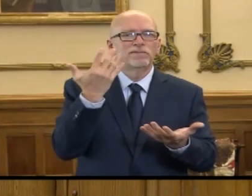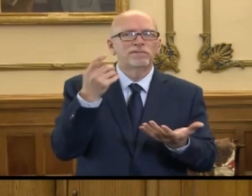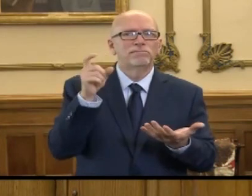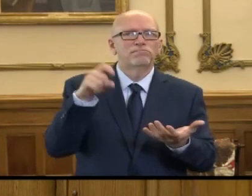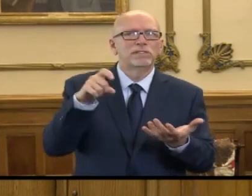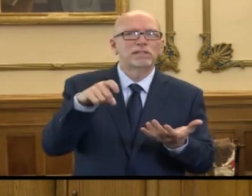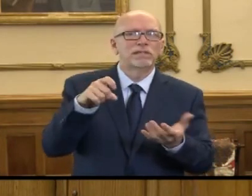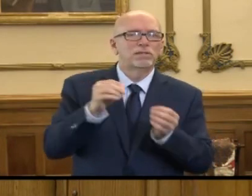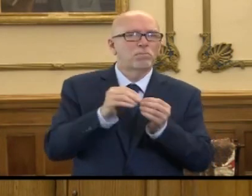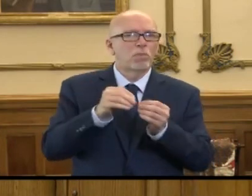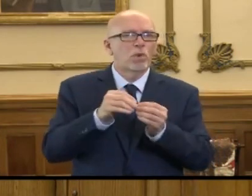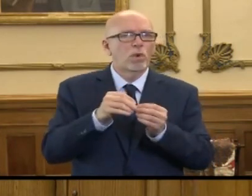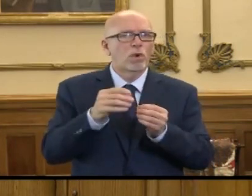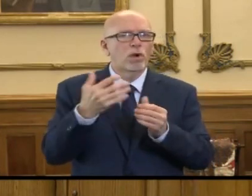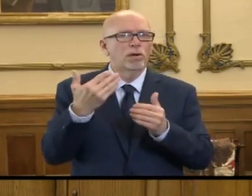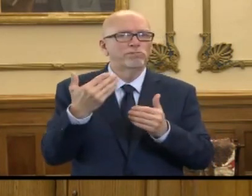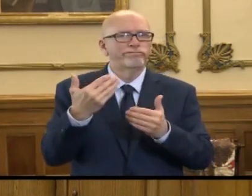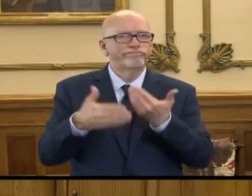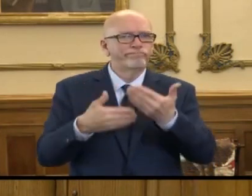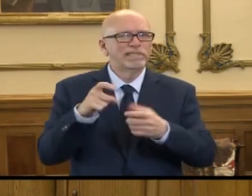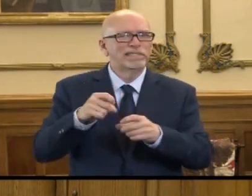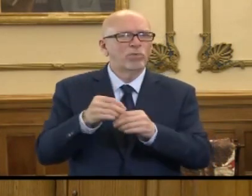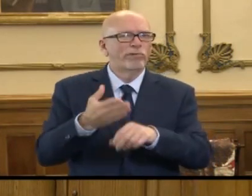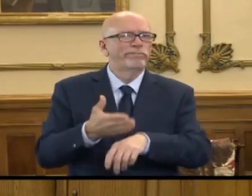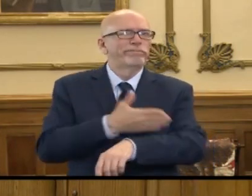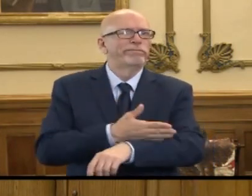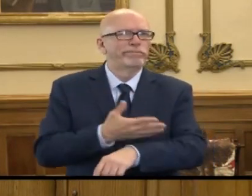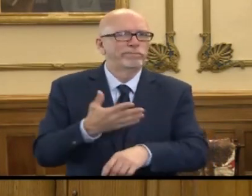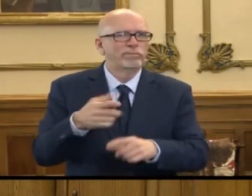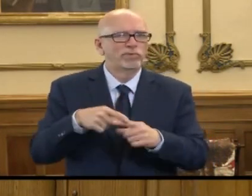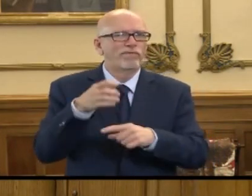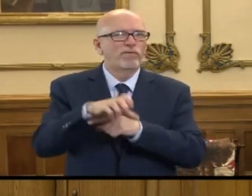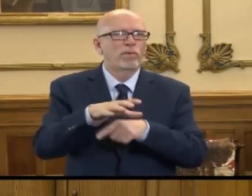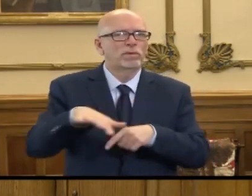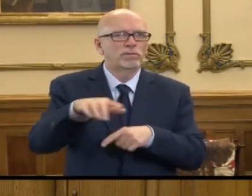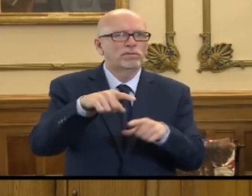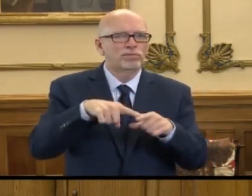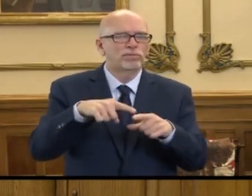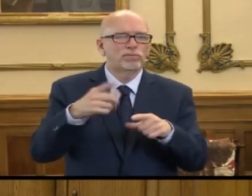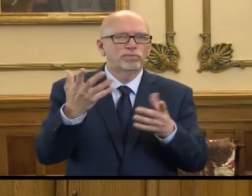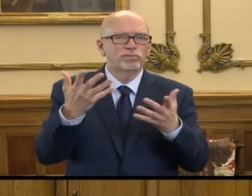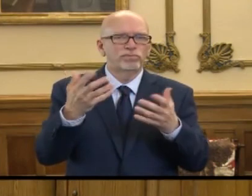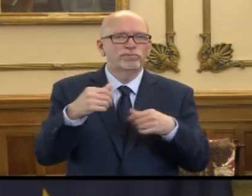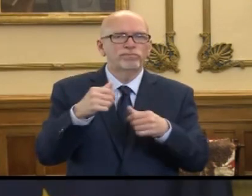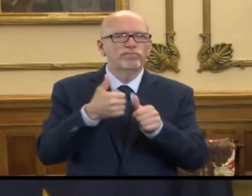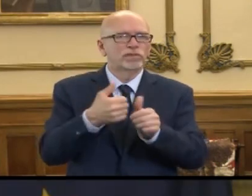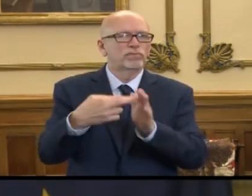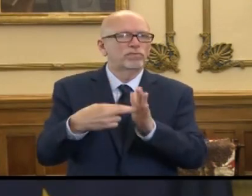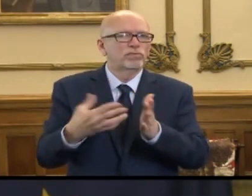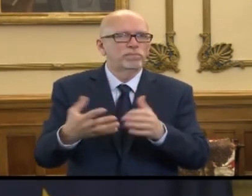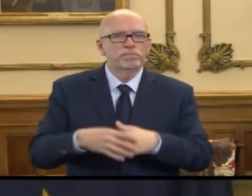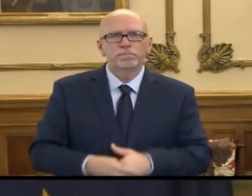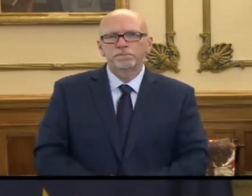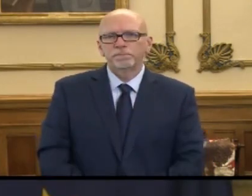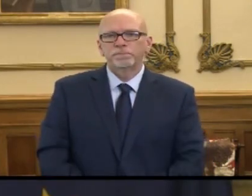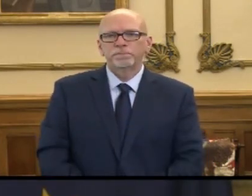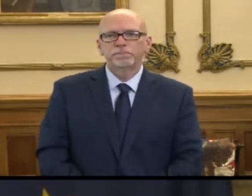to be more progress on enforcement actions taken by the enforcement team. Thank you, Cindy.